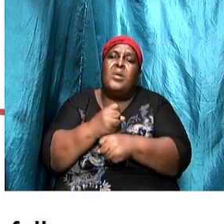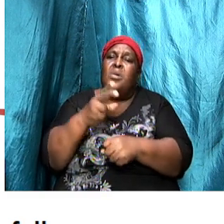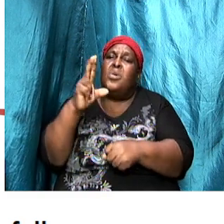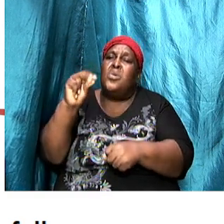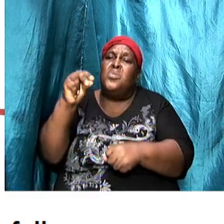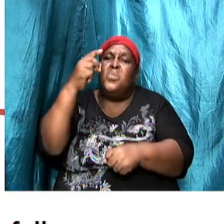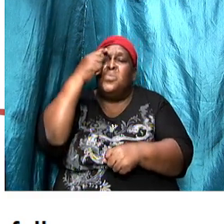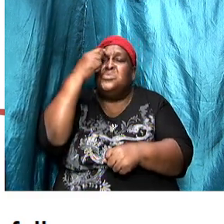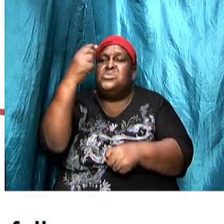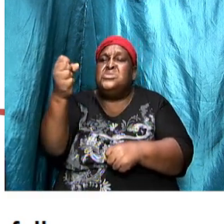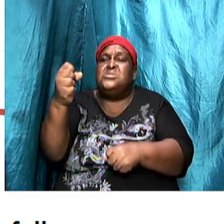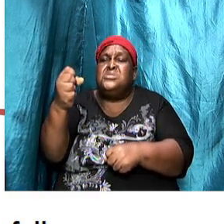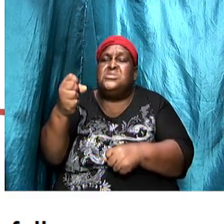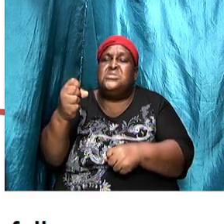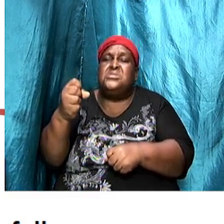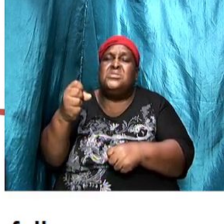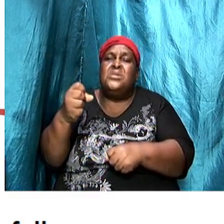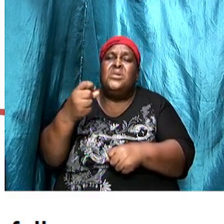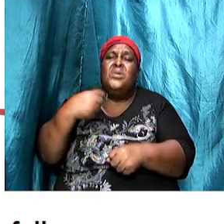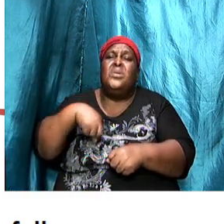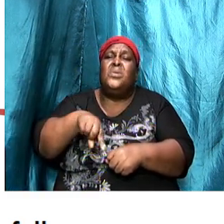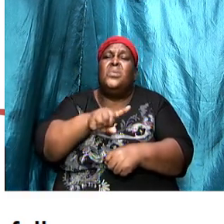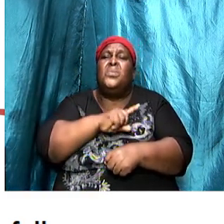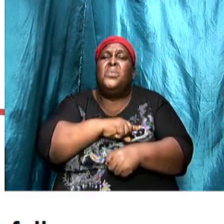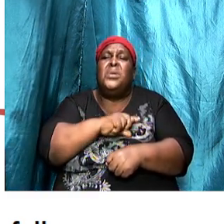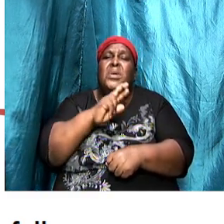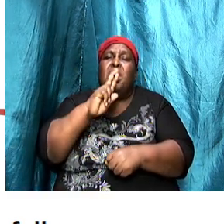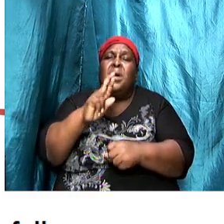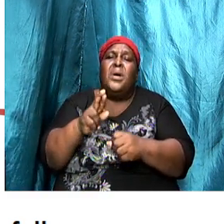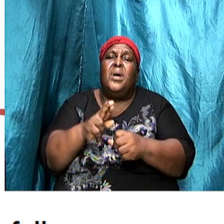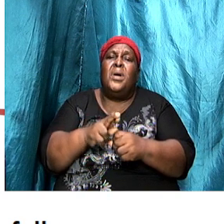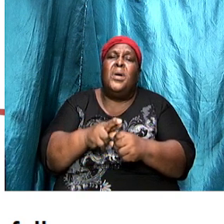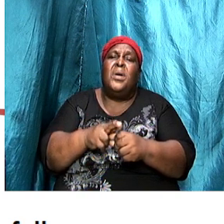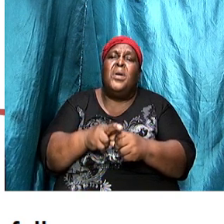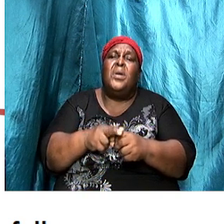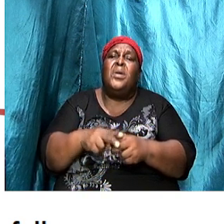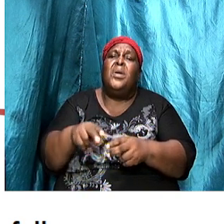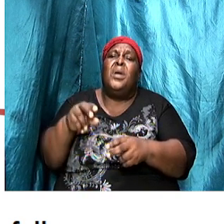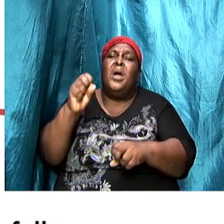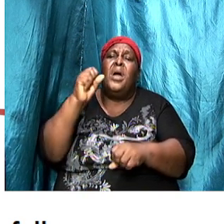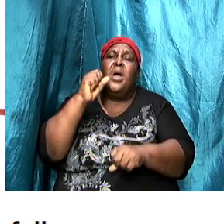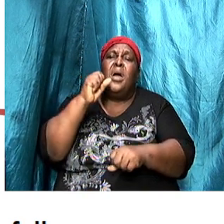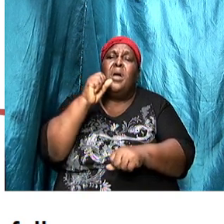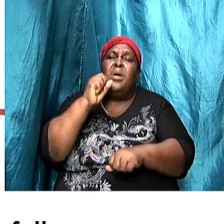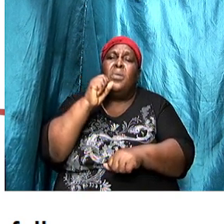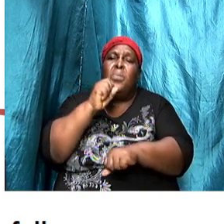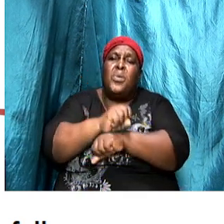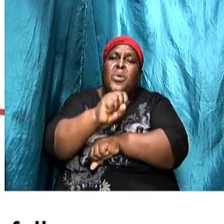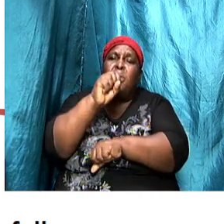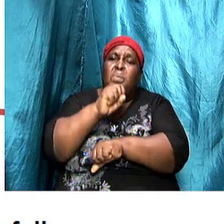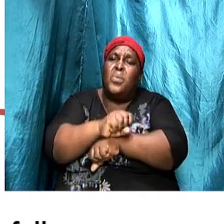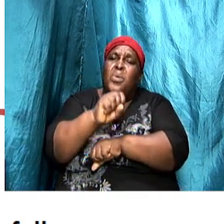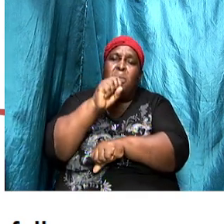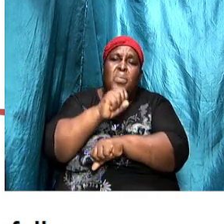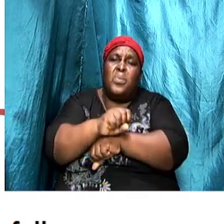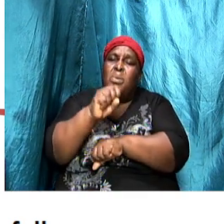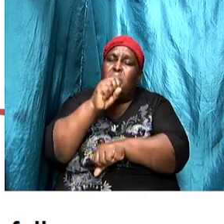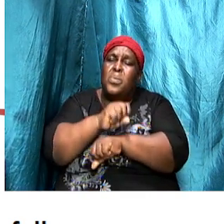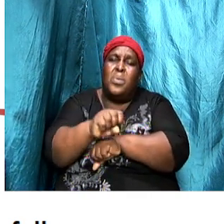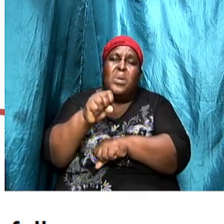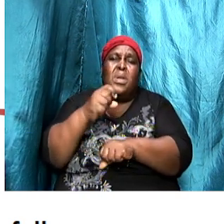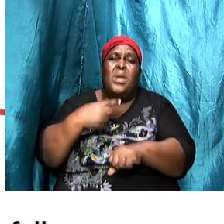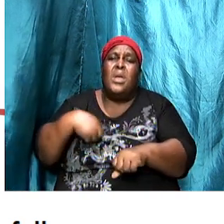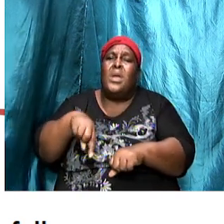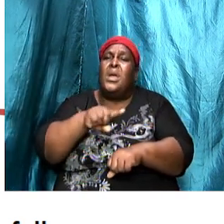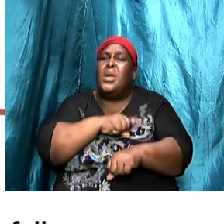that we are huge on our works brothers and sisters and we